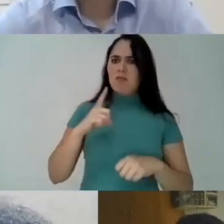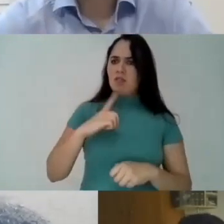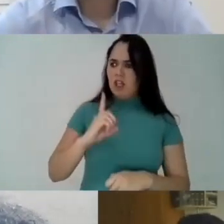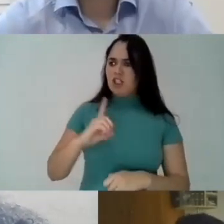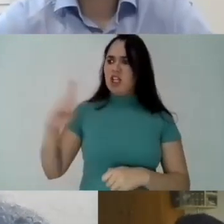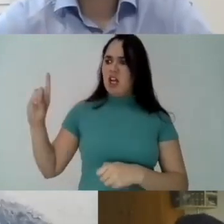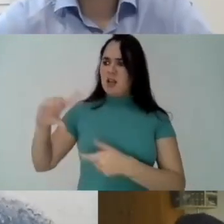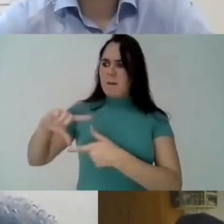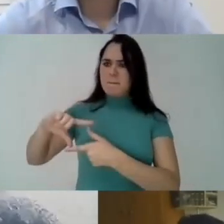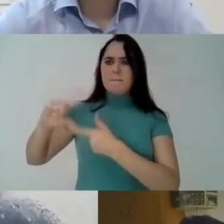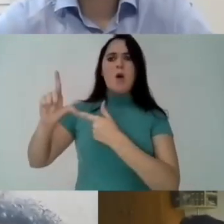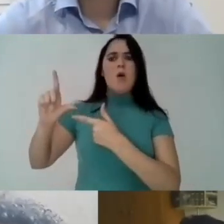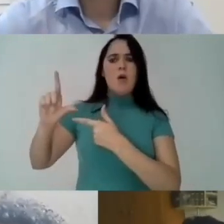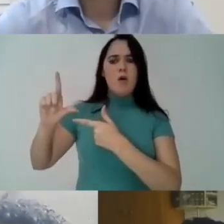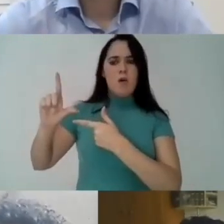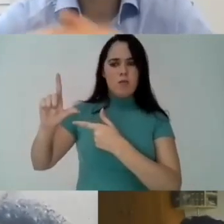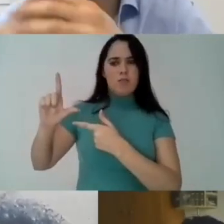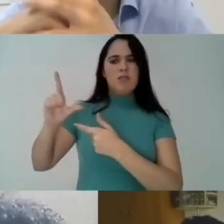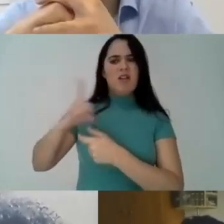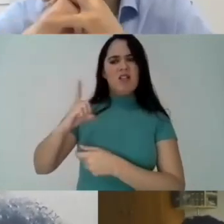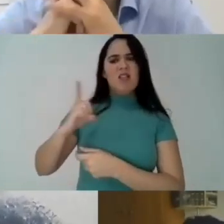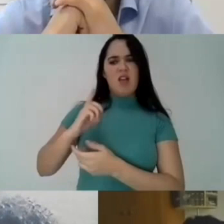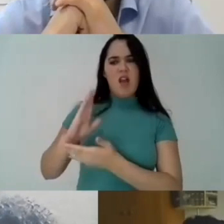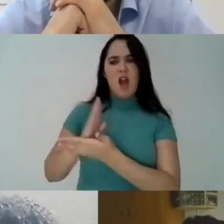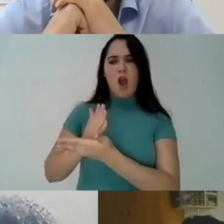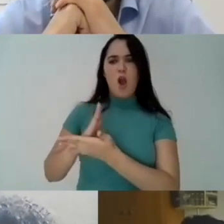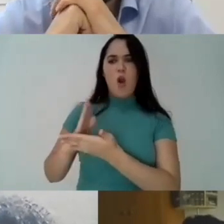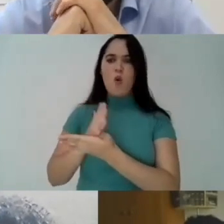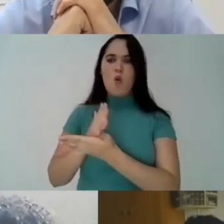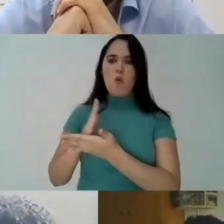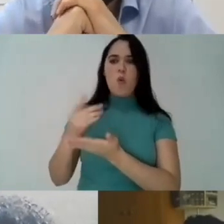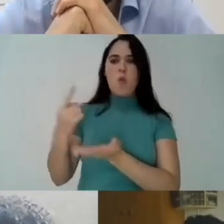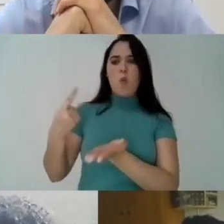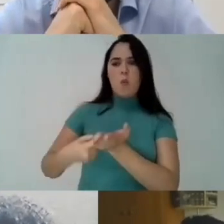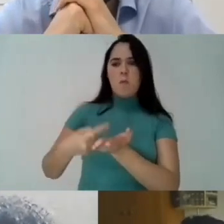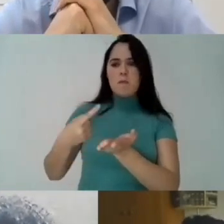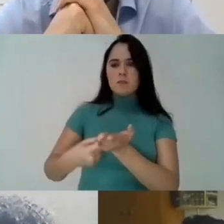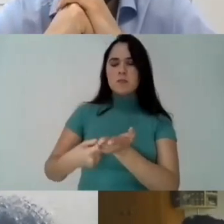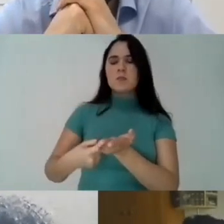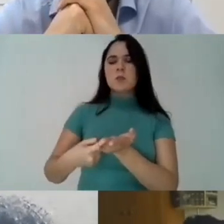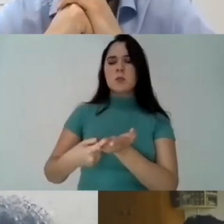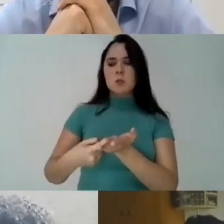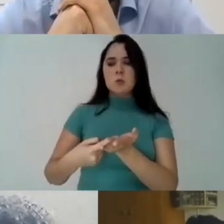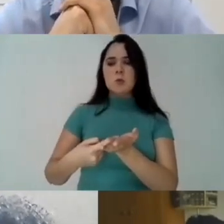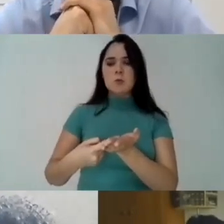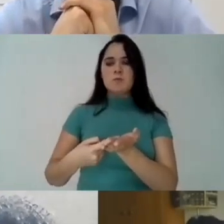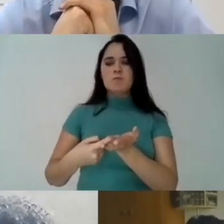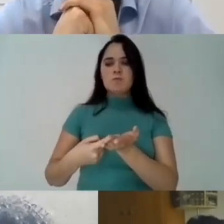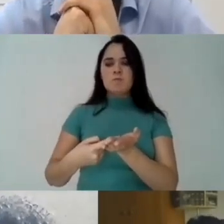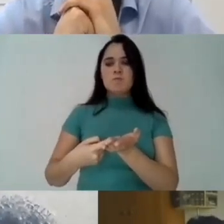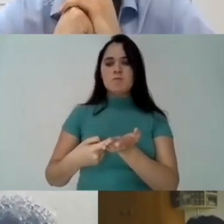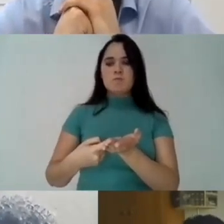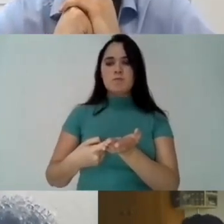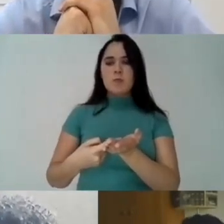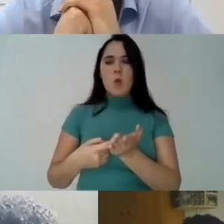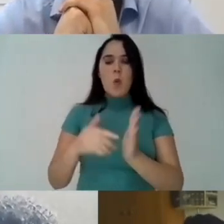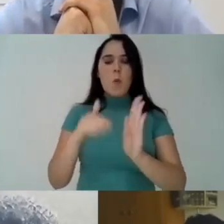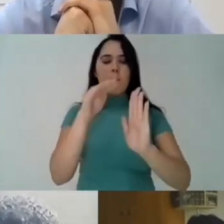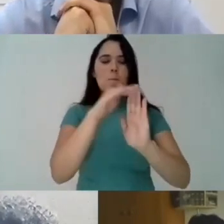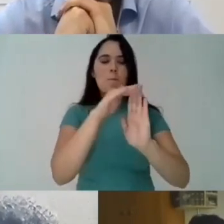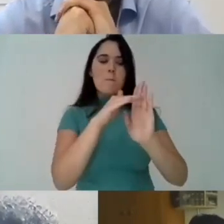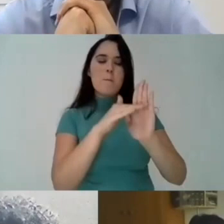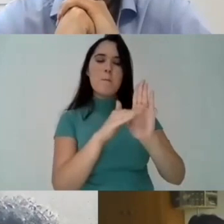thread or driving force uh of the student movement in brazil uh